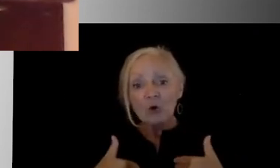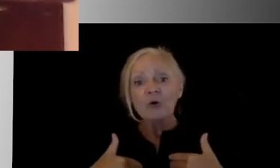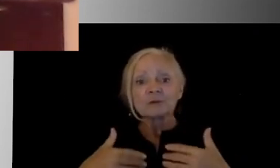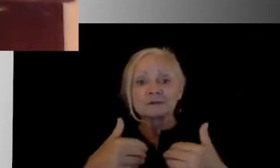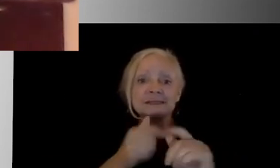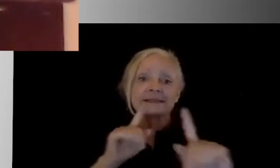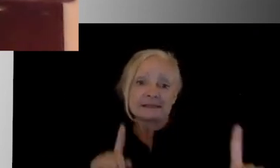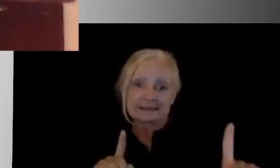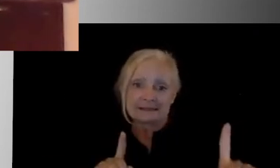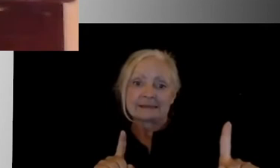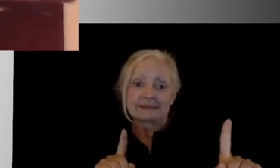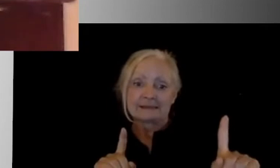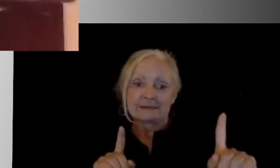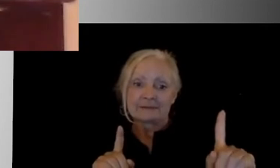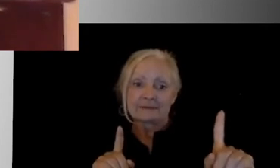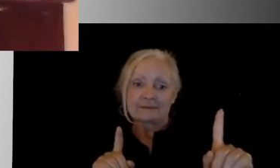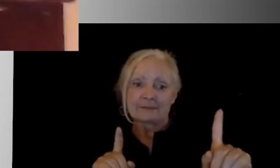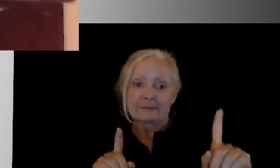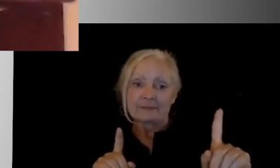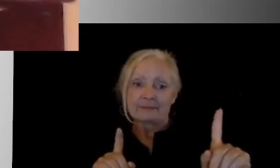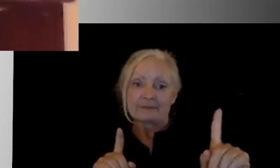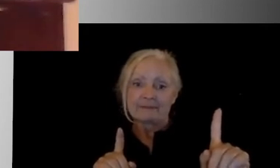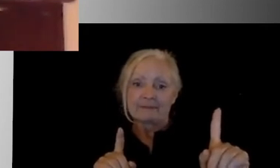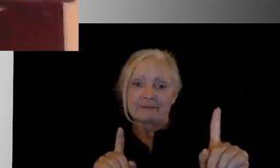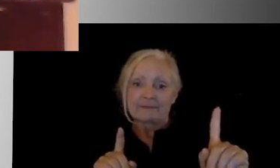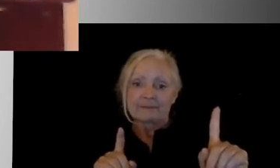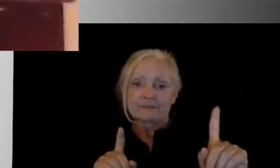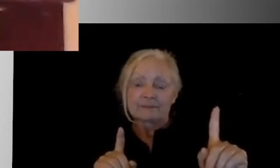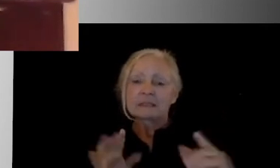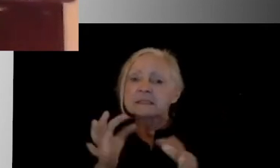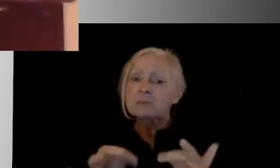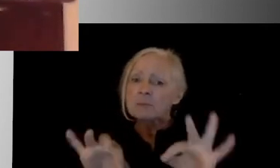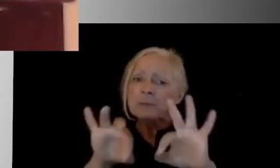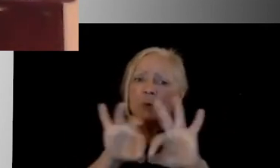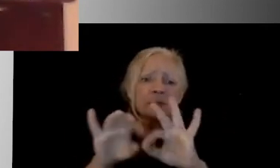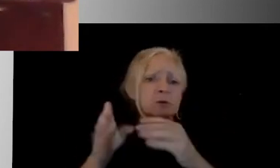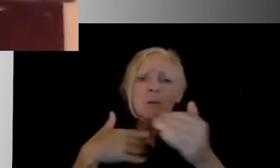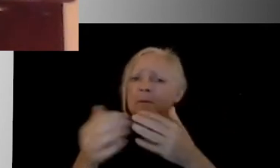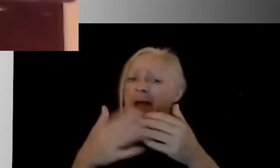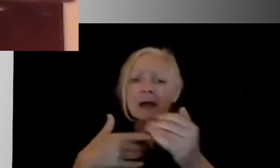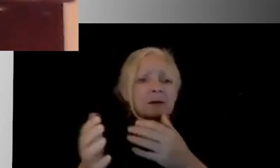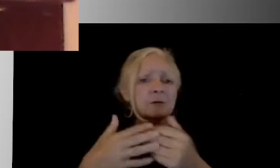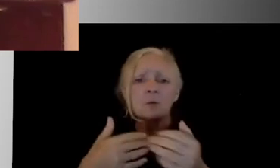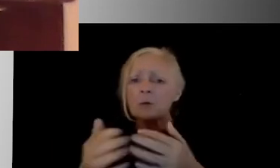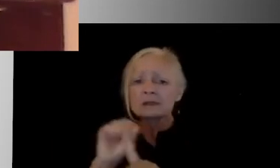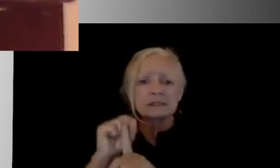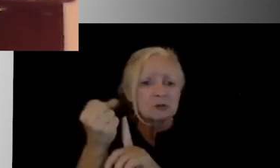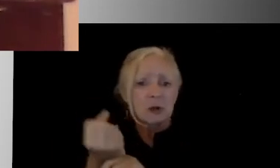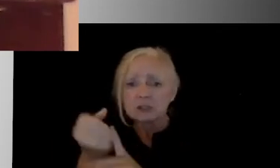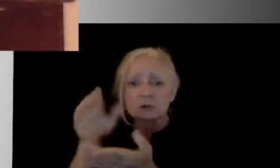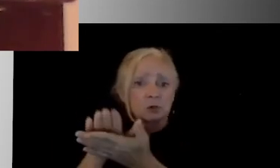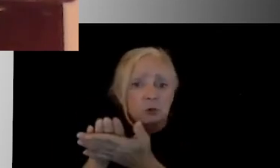distancing. What we are going to be doing, and this is going to be important no matter what situation the child is in, if they're on the school